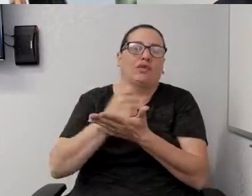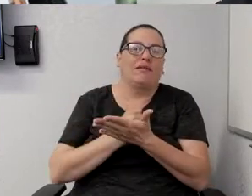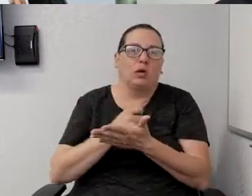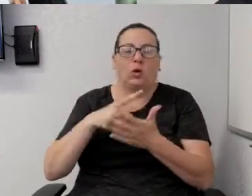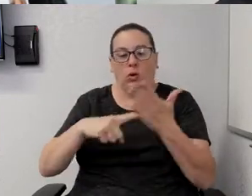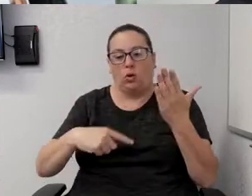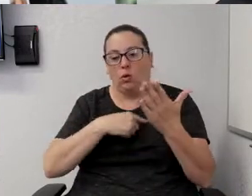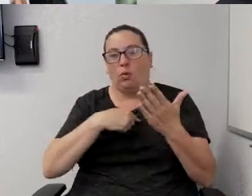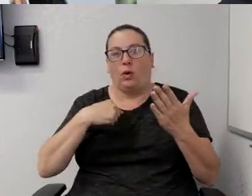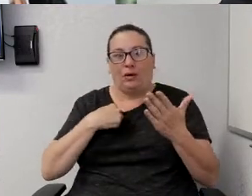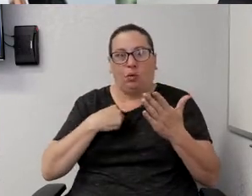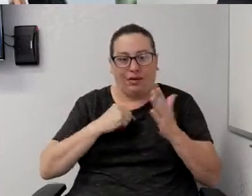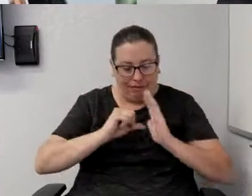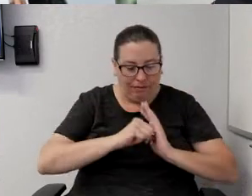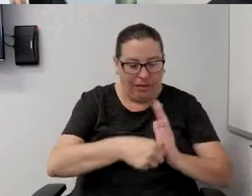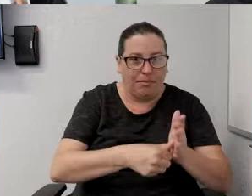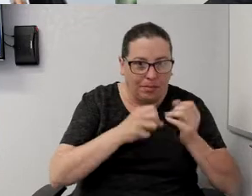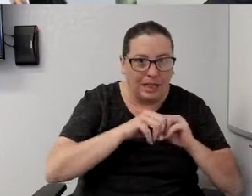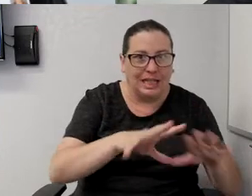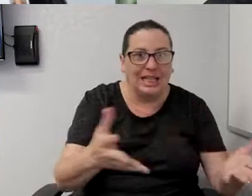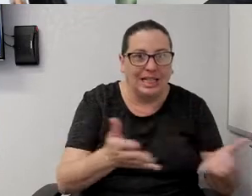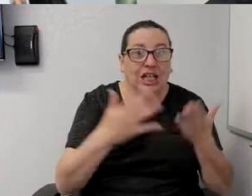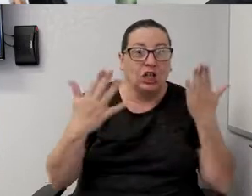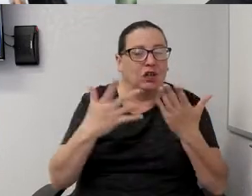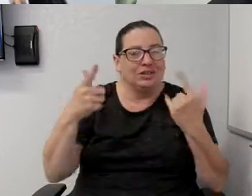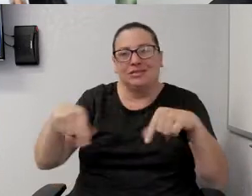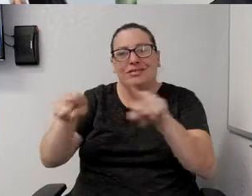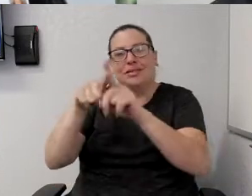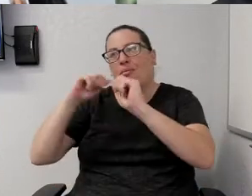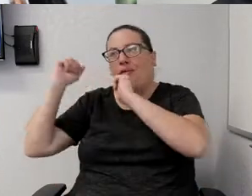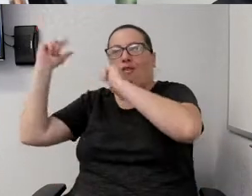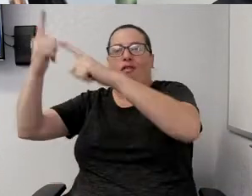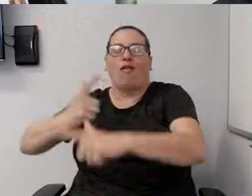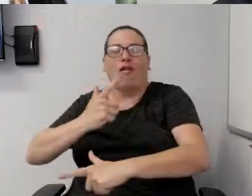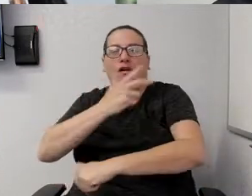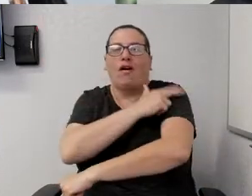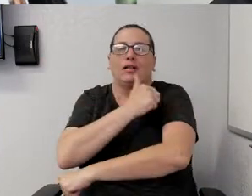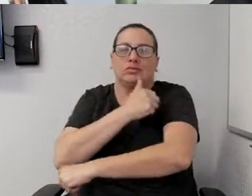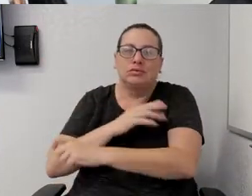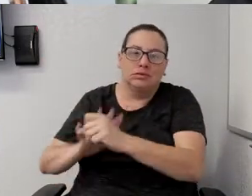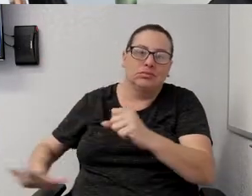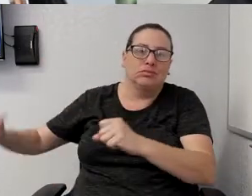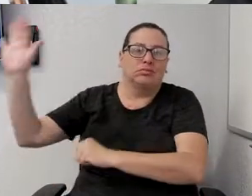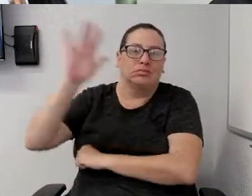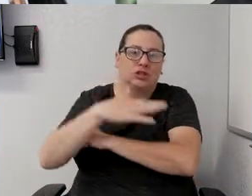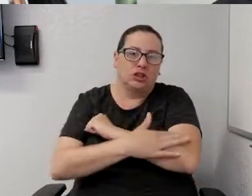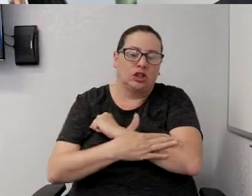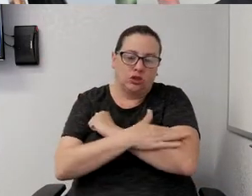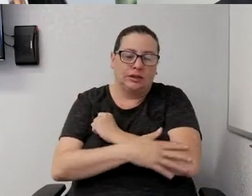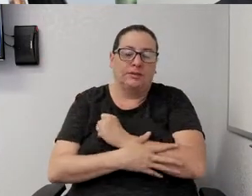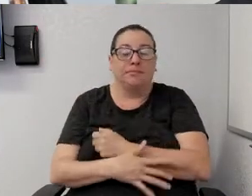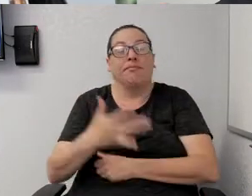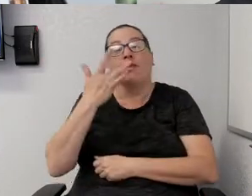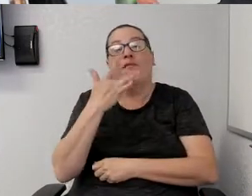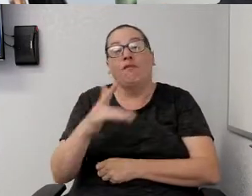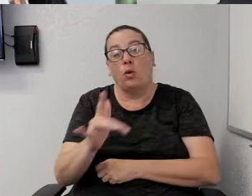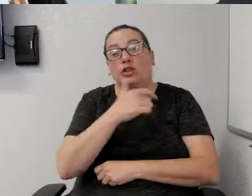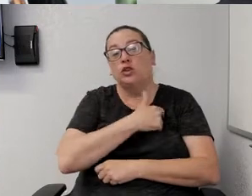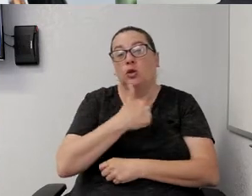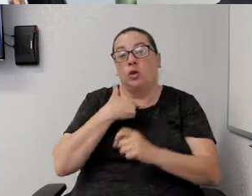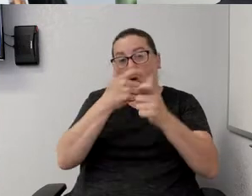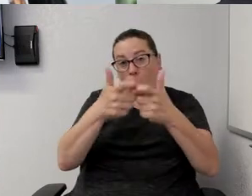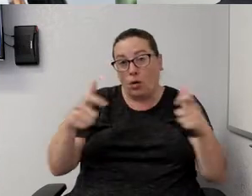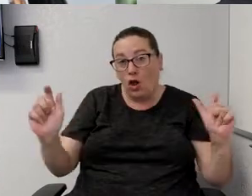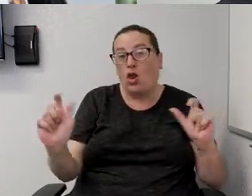is what's been implemented every hospital across the country. And fortunately, we're large enough and have the depth of